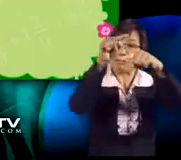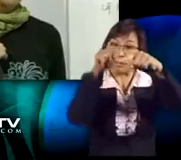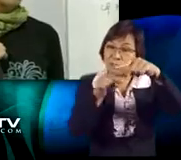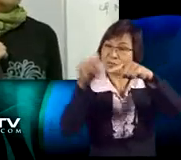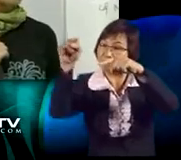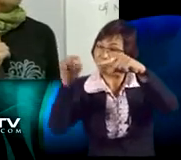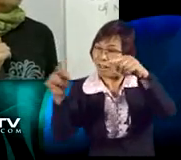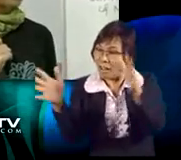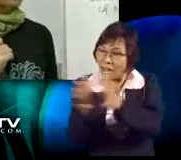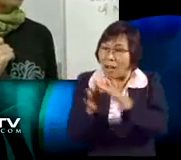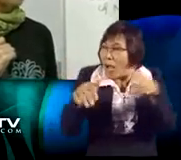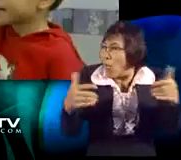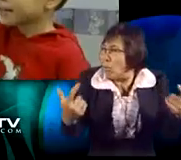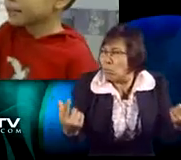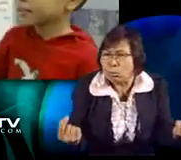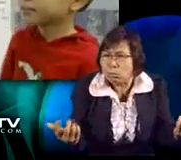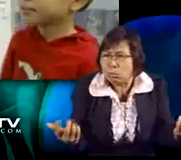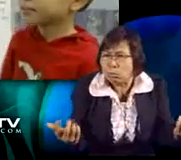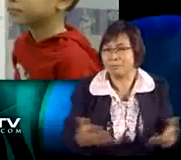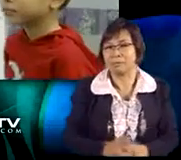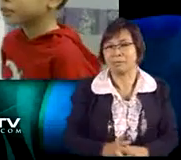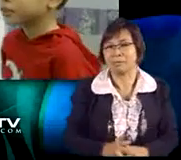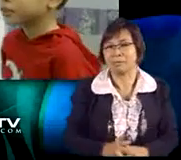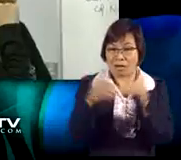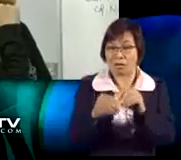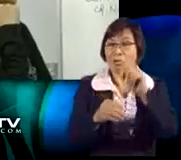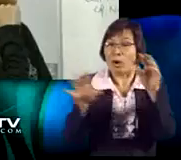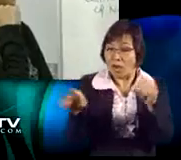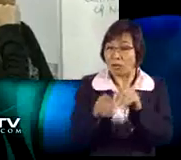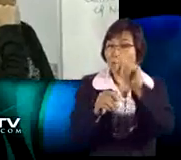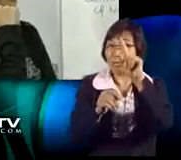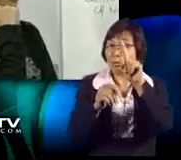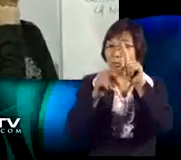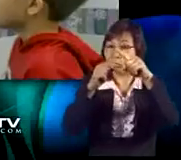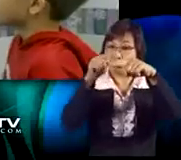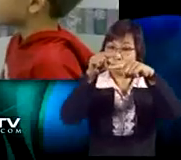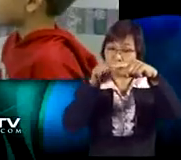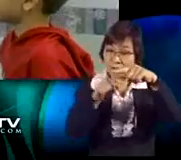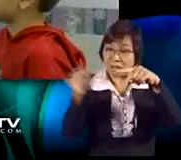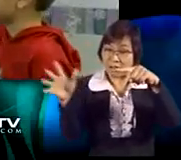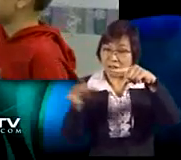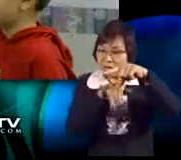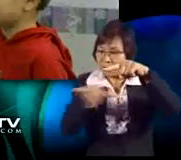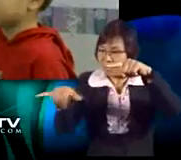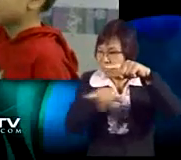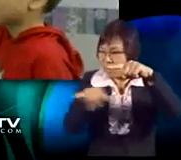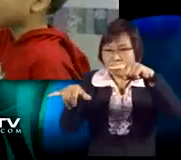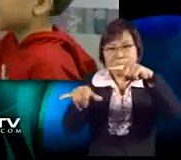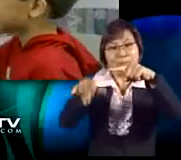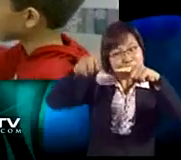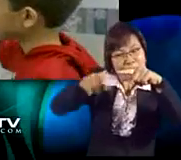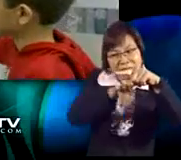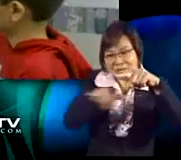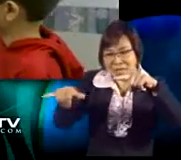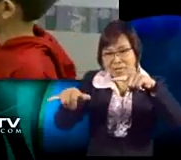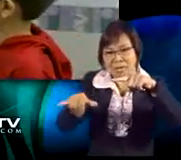Susie, can you please add the fractions? Um, how do I do that? To add two fractions, we